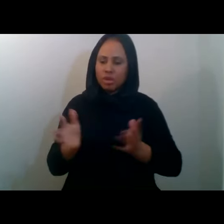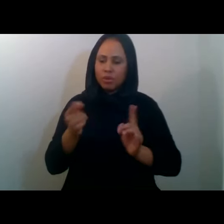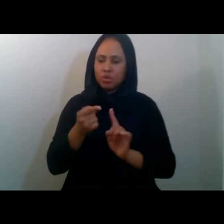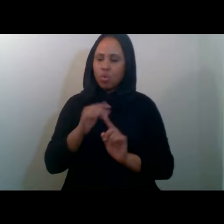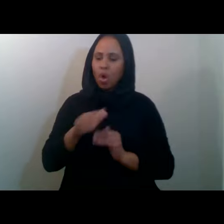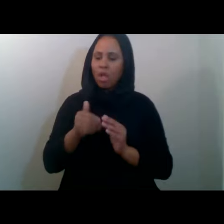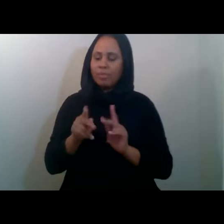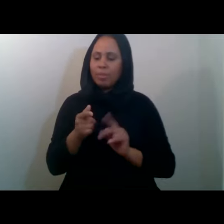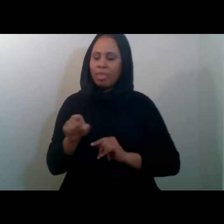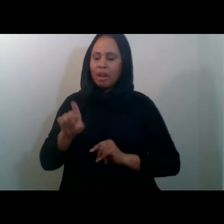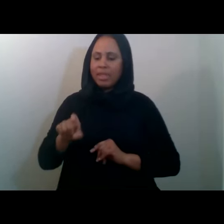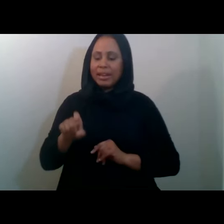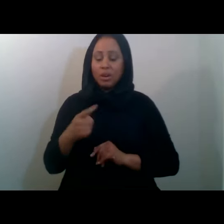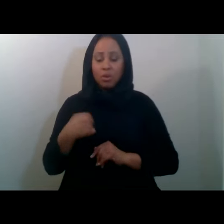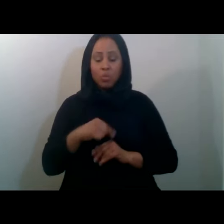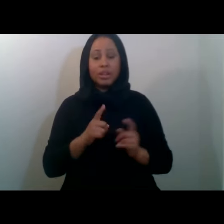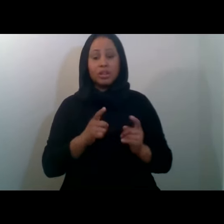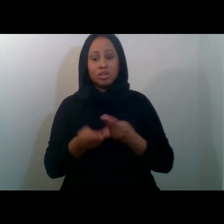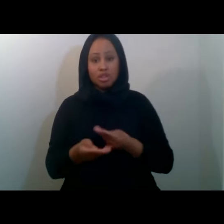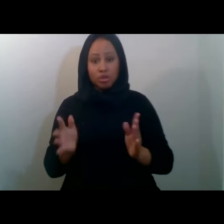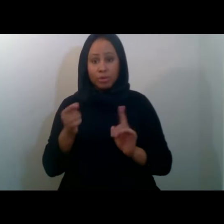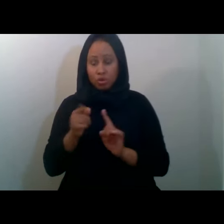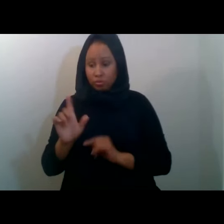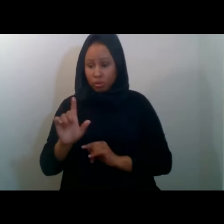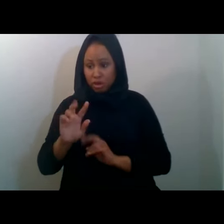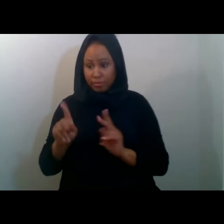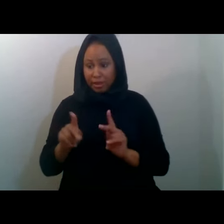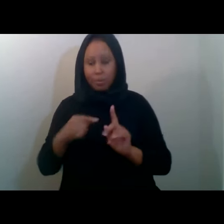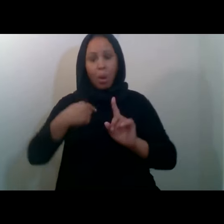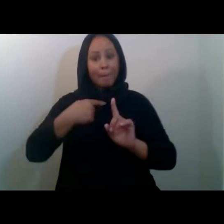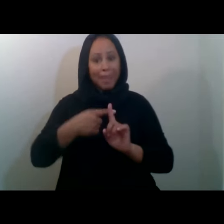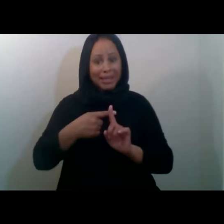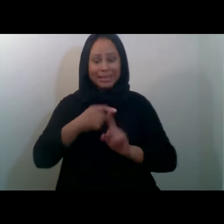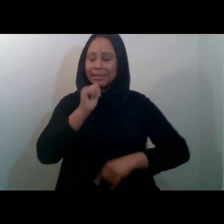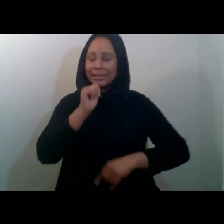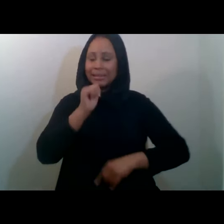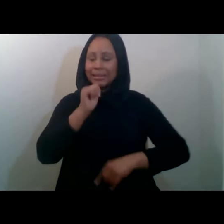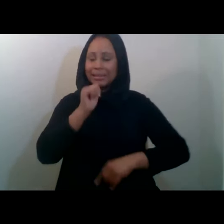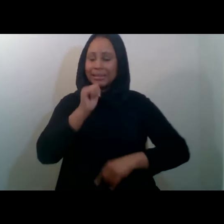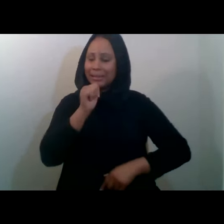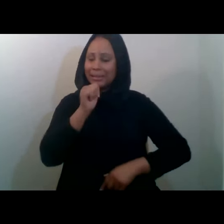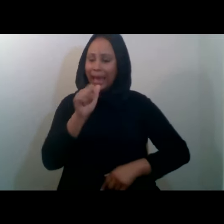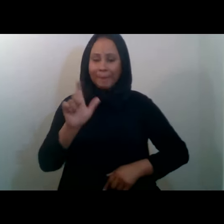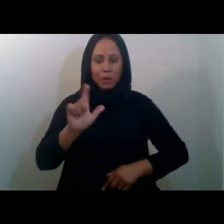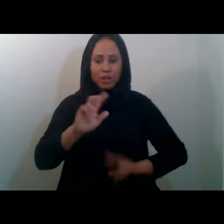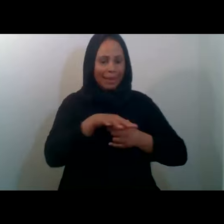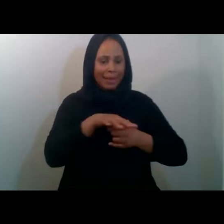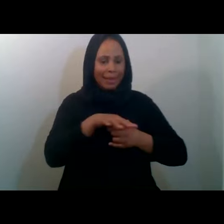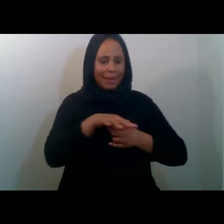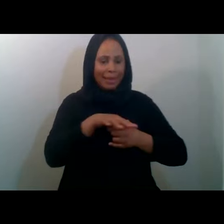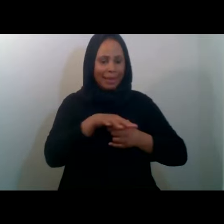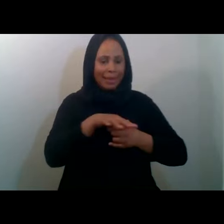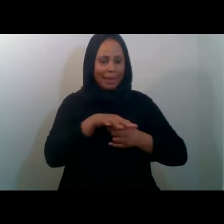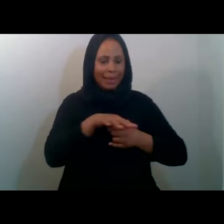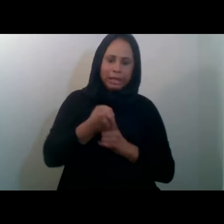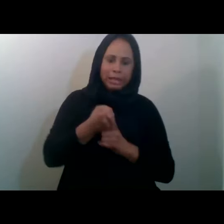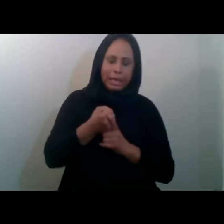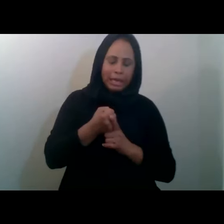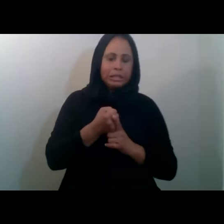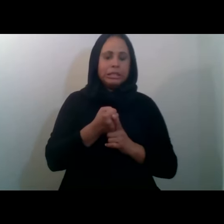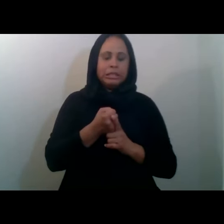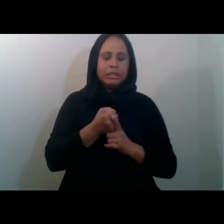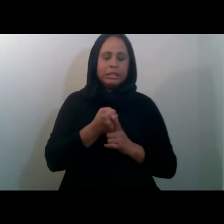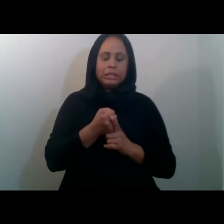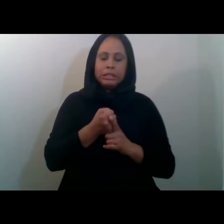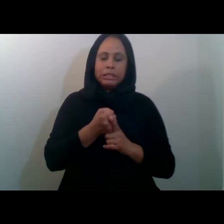distribute to Muslims, we distribute to non-Muslims in the area that are reeling from the COVID crisis, as well as even before the